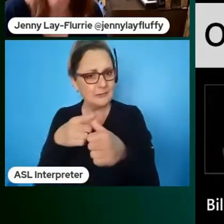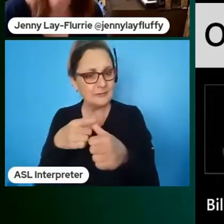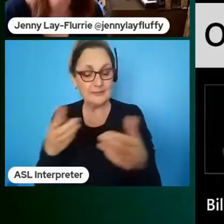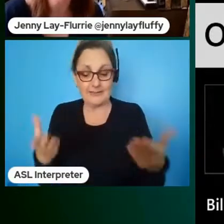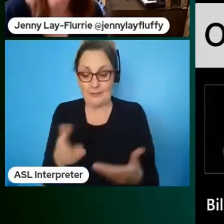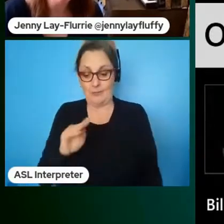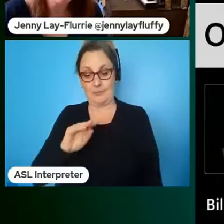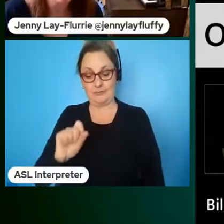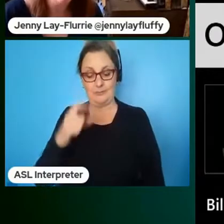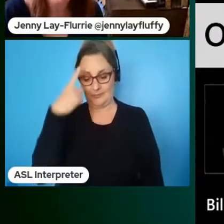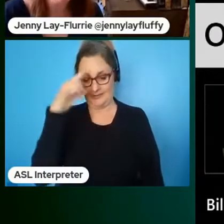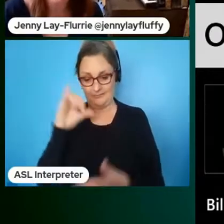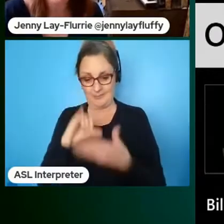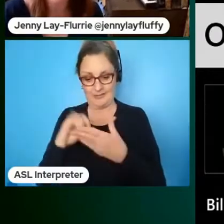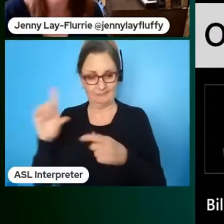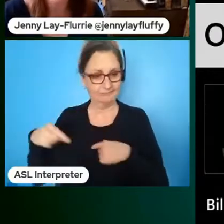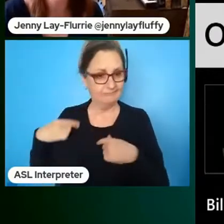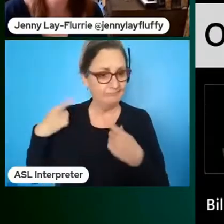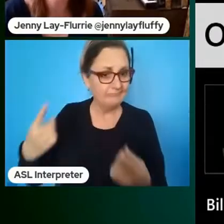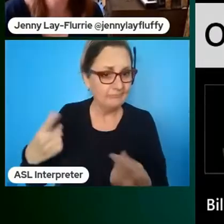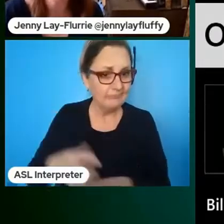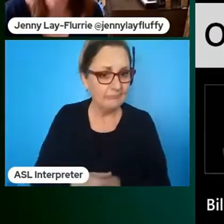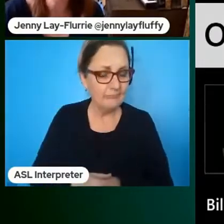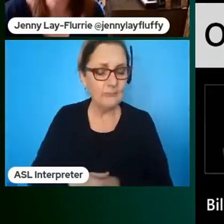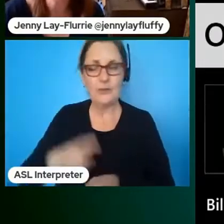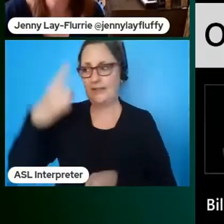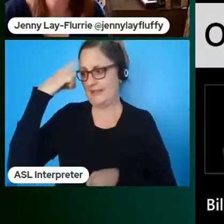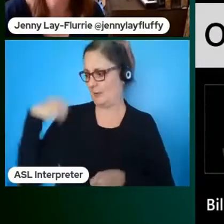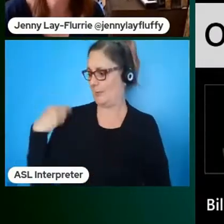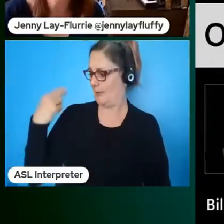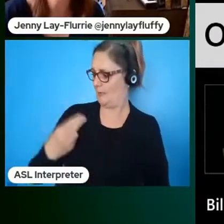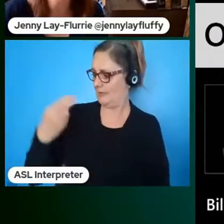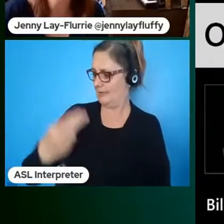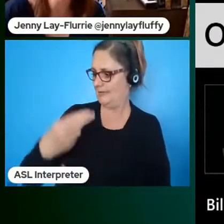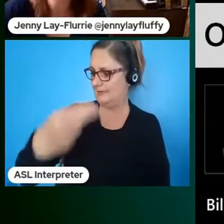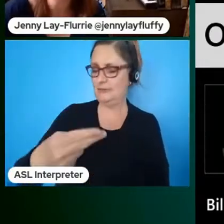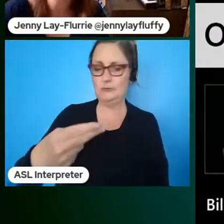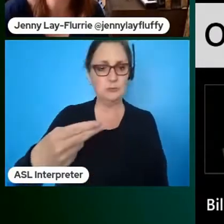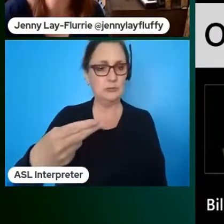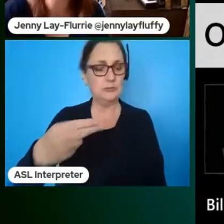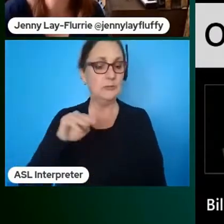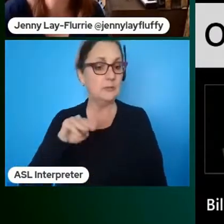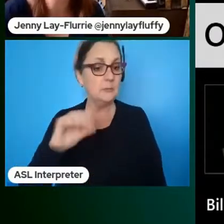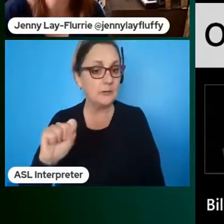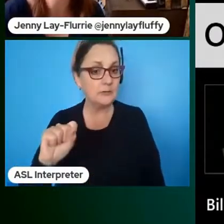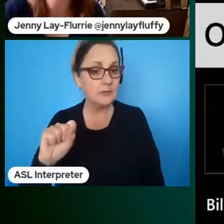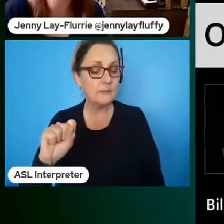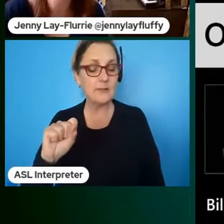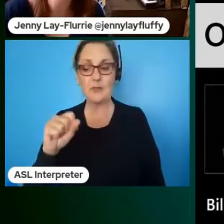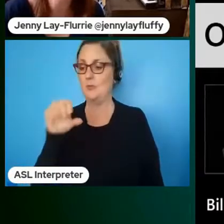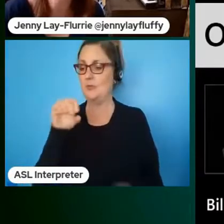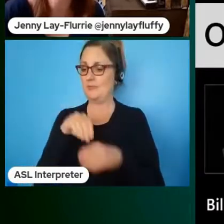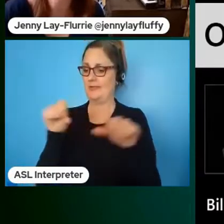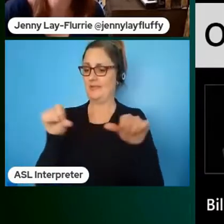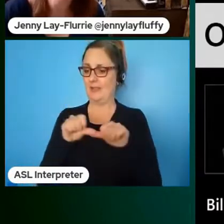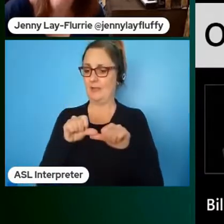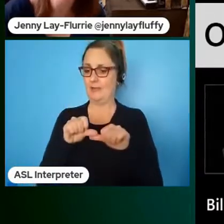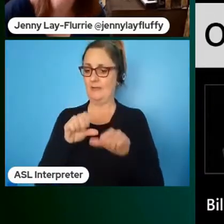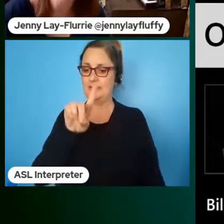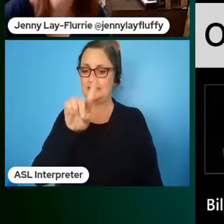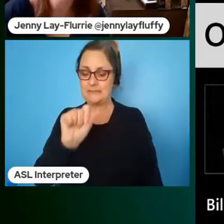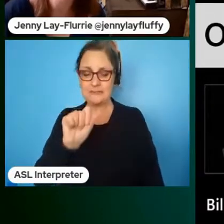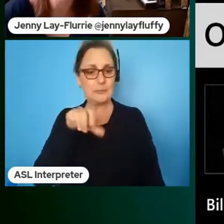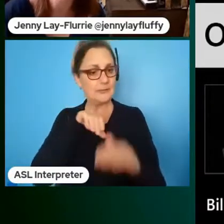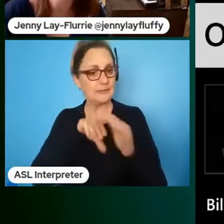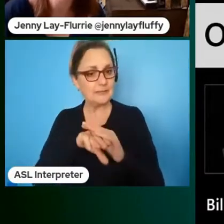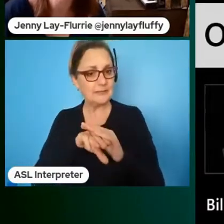some time in fact if you look at the history um of microsoft we've actually been in in the area of disability and accessibility and investing